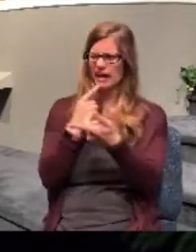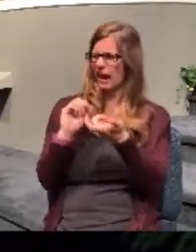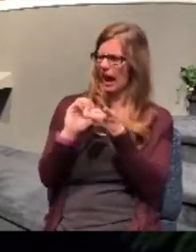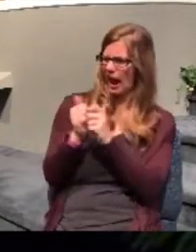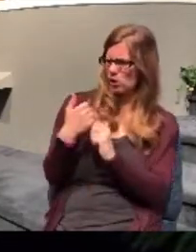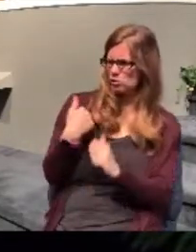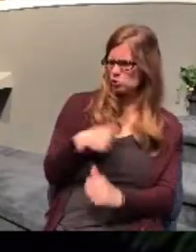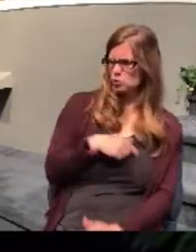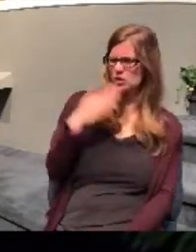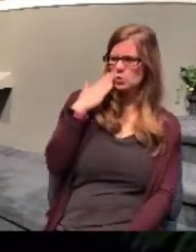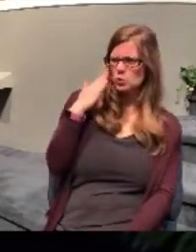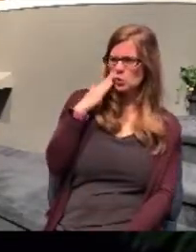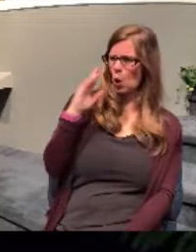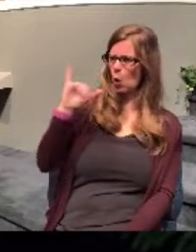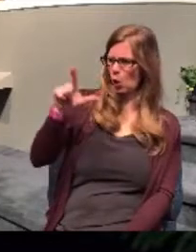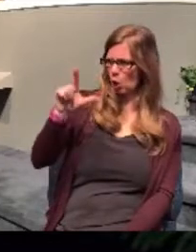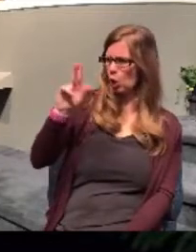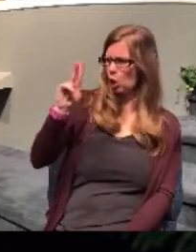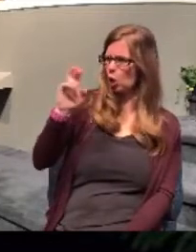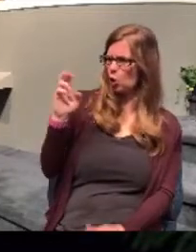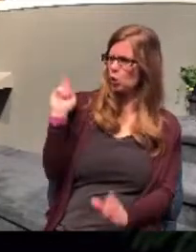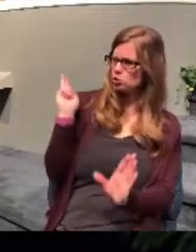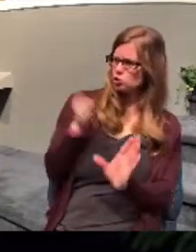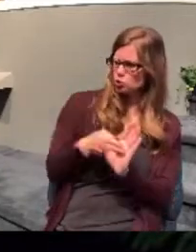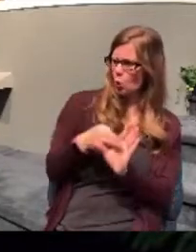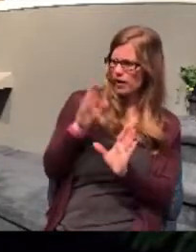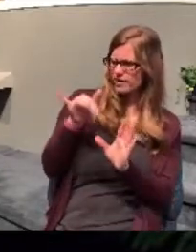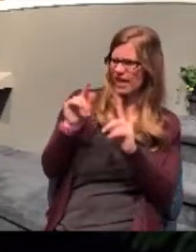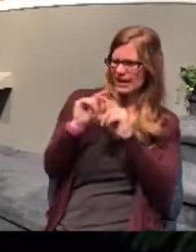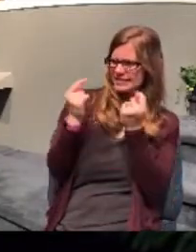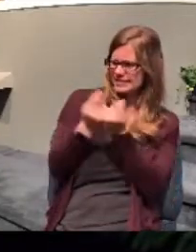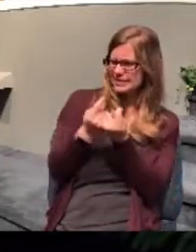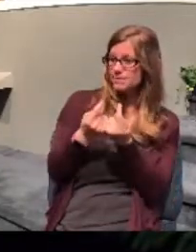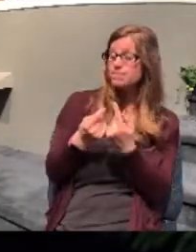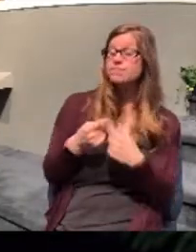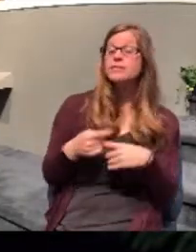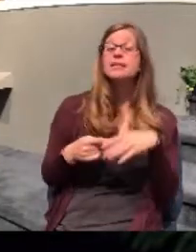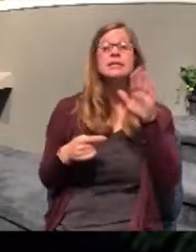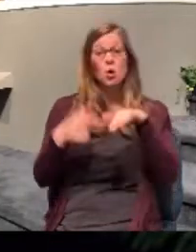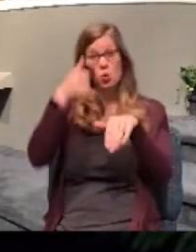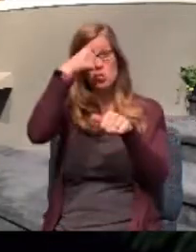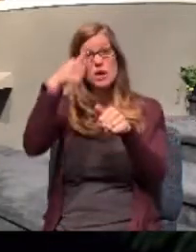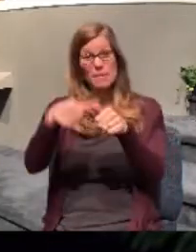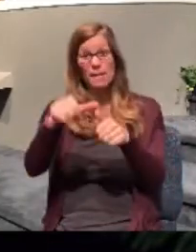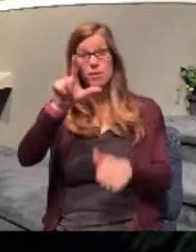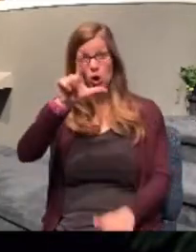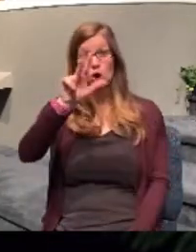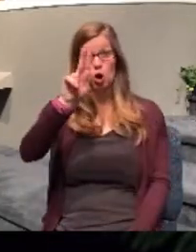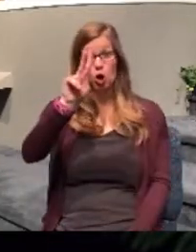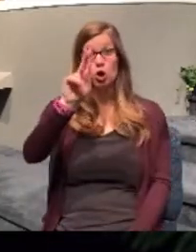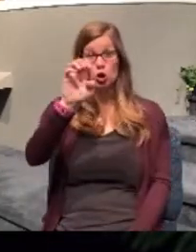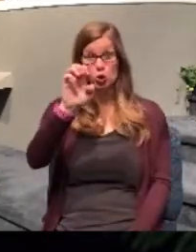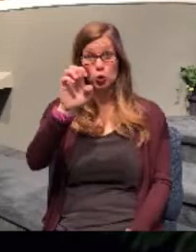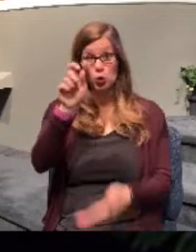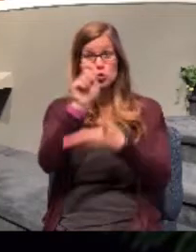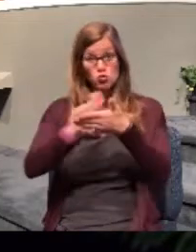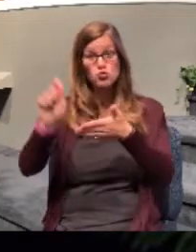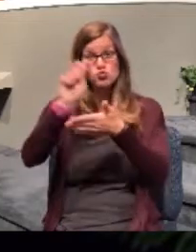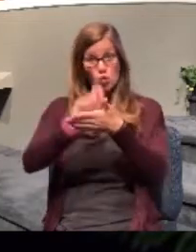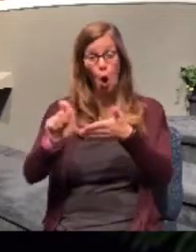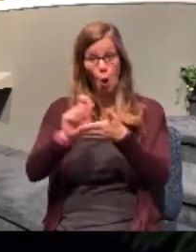their team in Troas? Well, keep in mind that it was Luke who is writing the book of Acts.